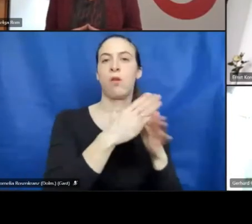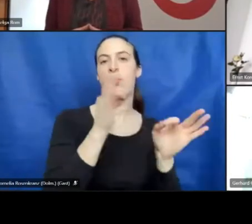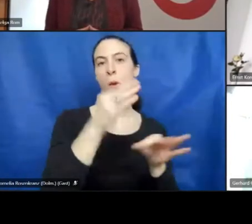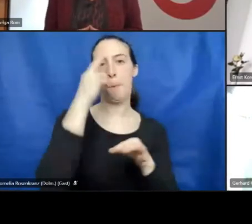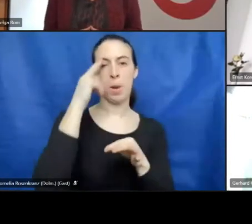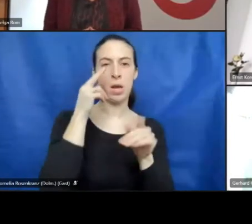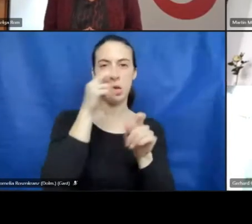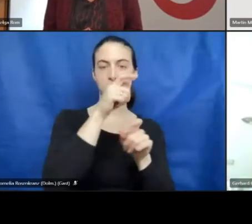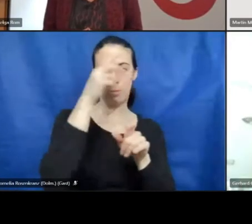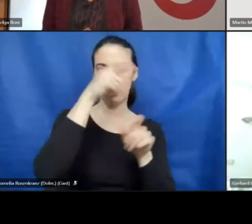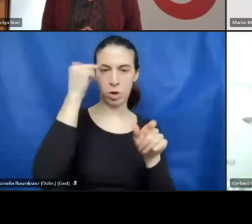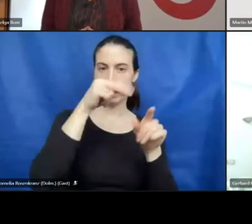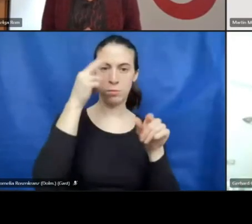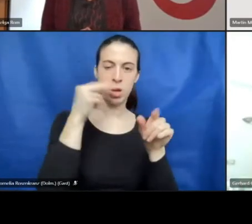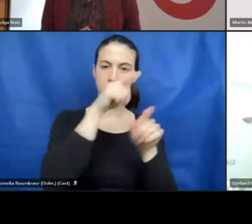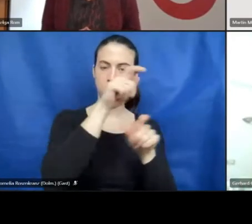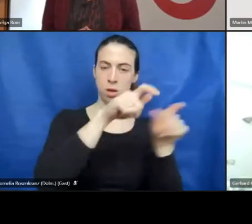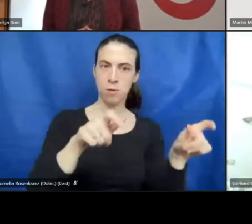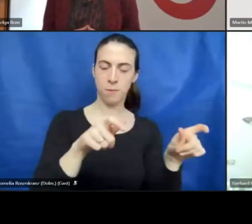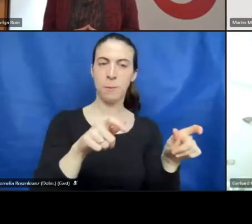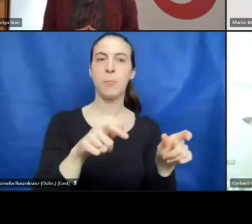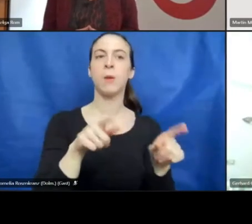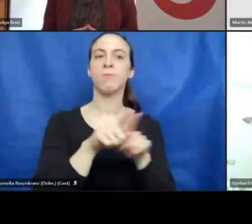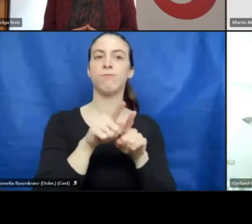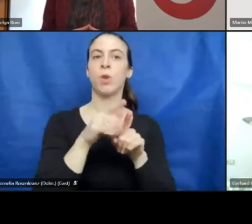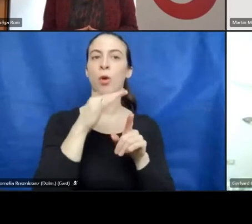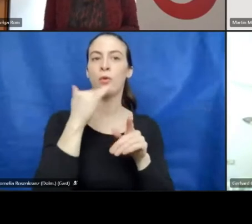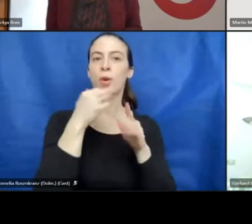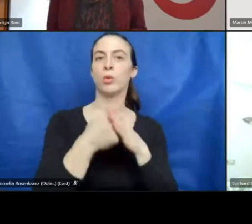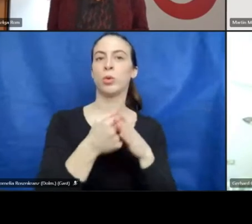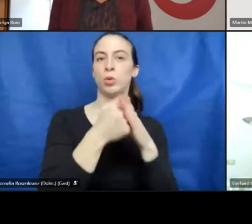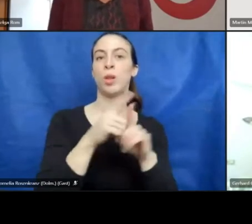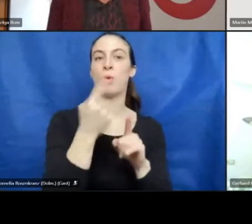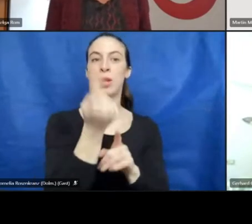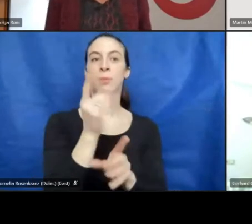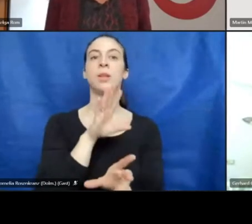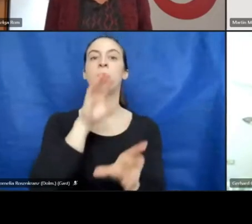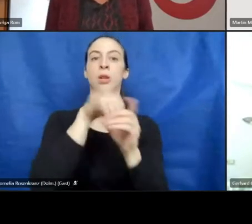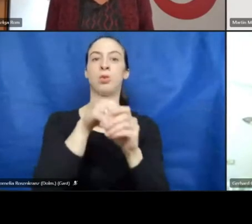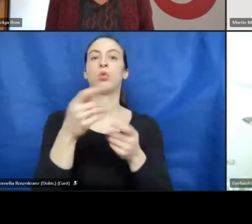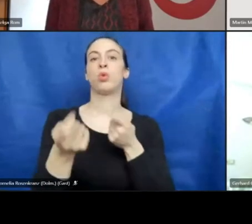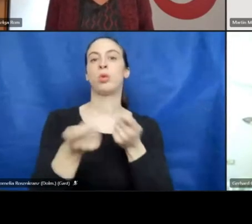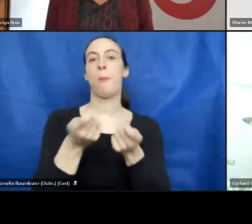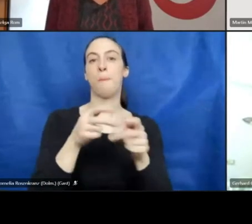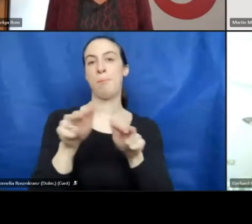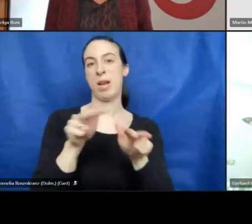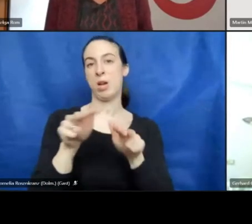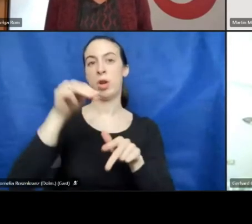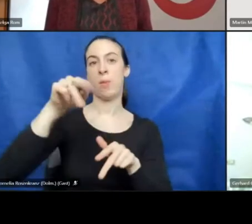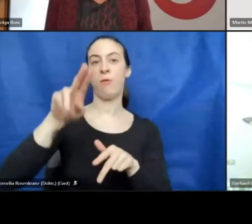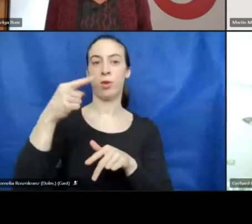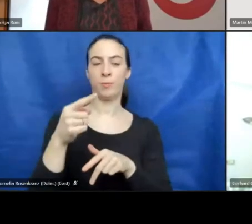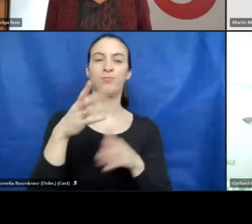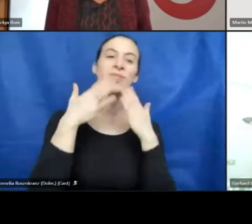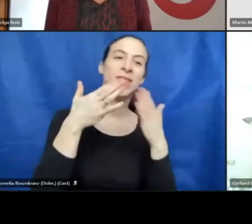and CSR manager of the MVG. Welcome, Markus. Thank you very much, Helga. Welcome and